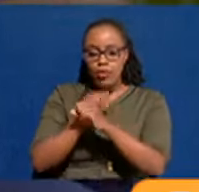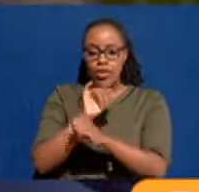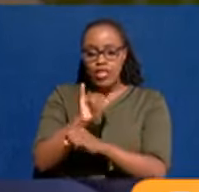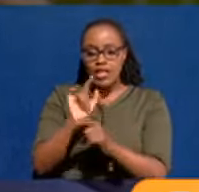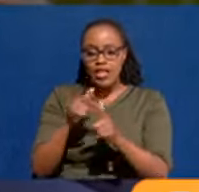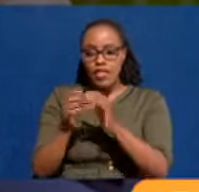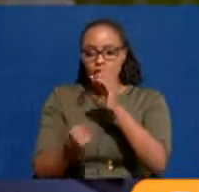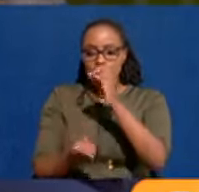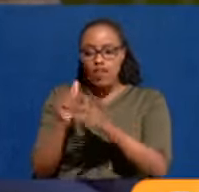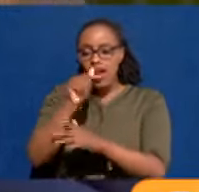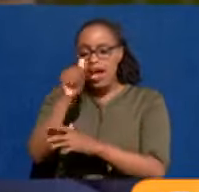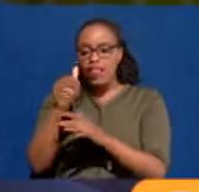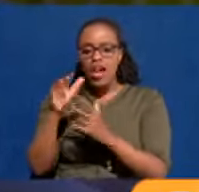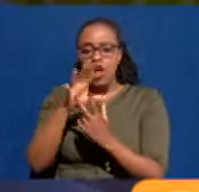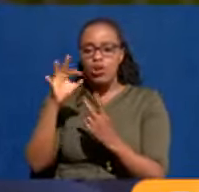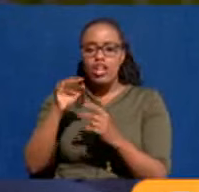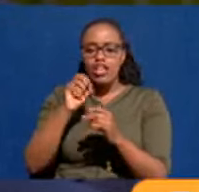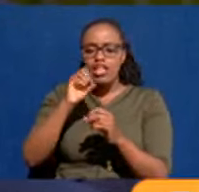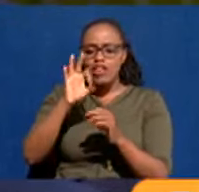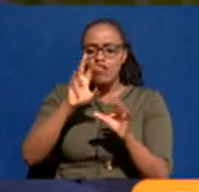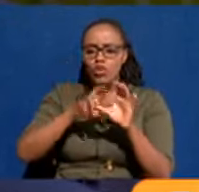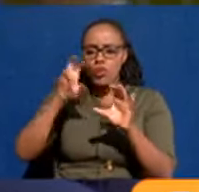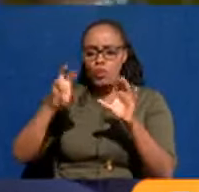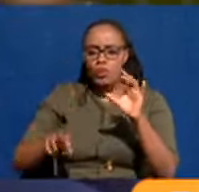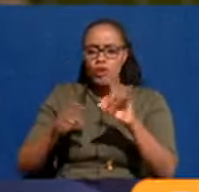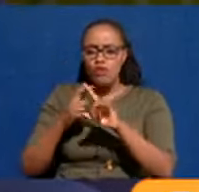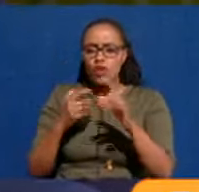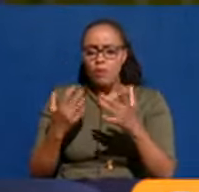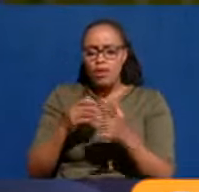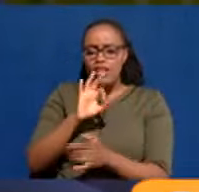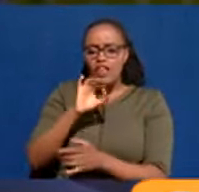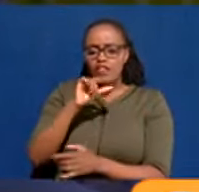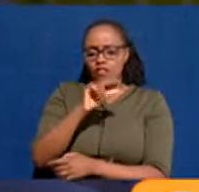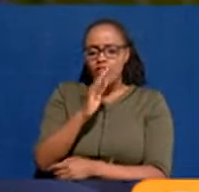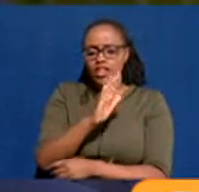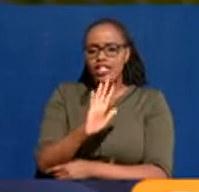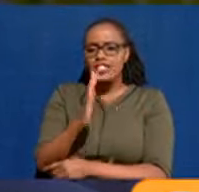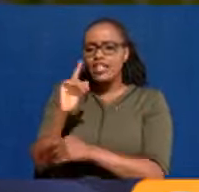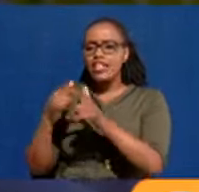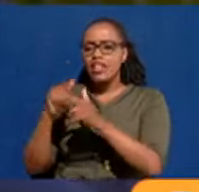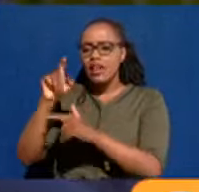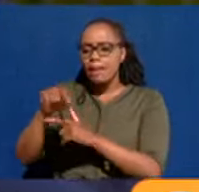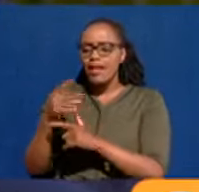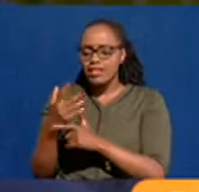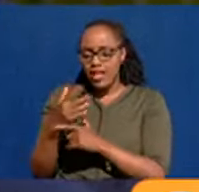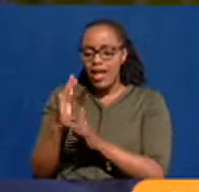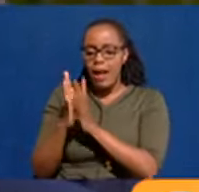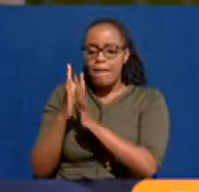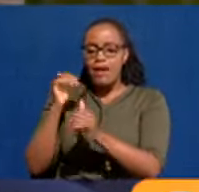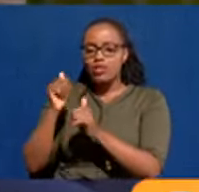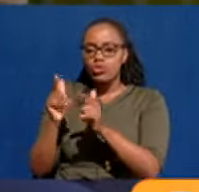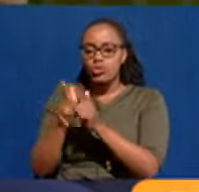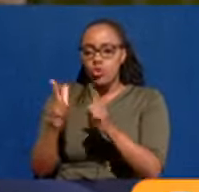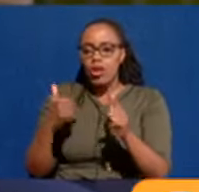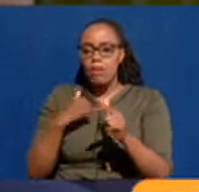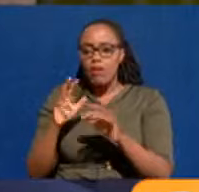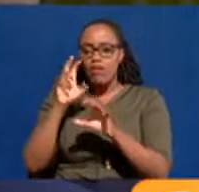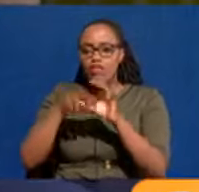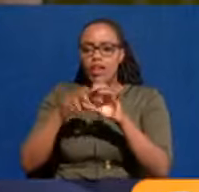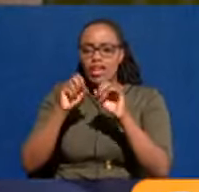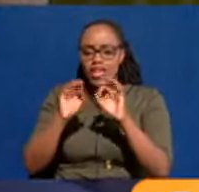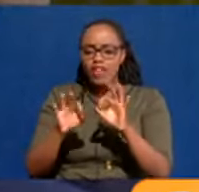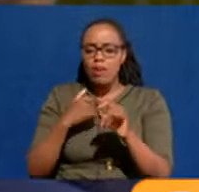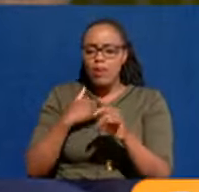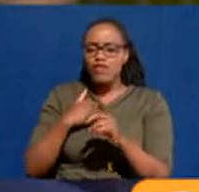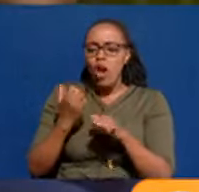you know, creating alternatives. So if I drop you off at Fig Tree, there must be a shuttle to bring you into town. If you're dropped off at Green Park,